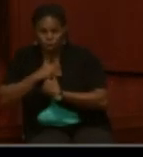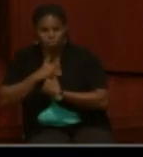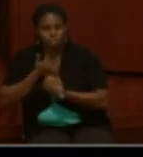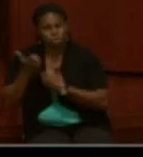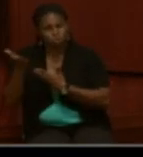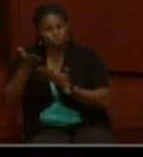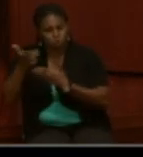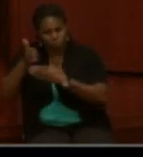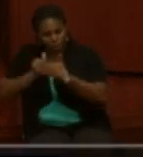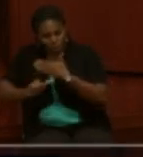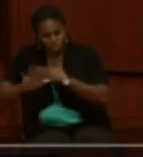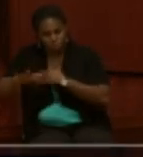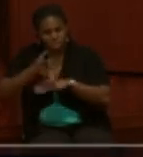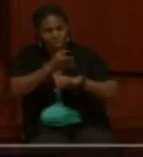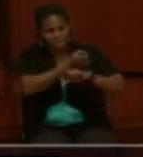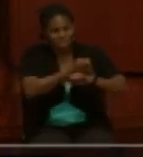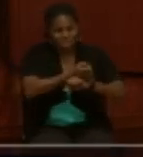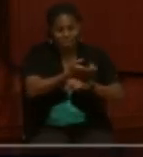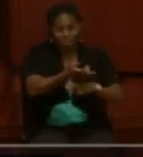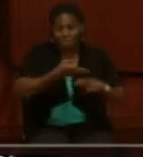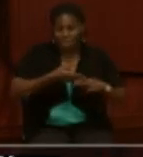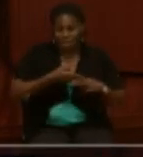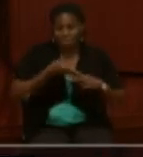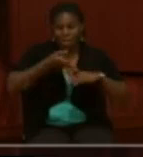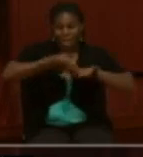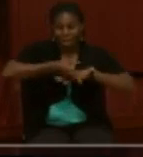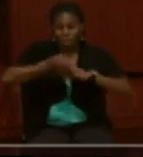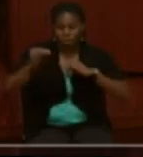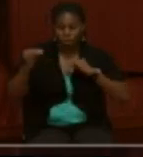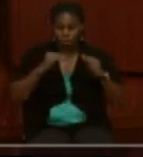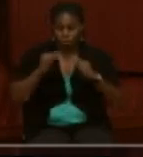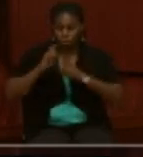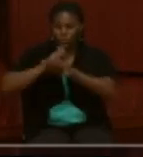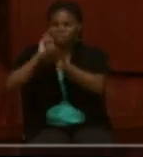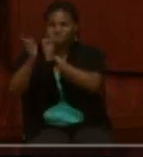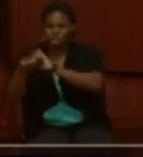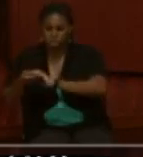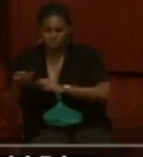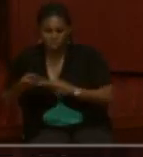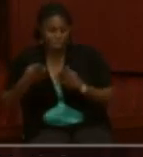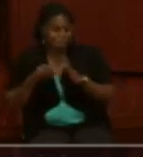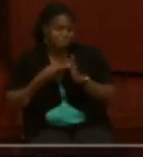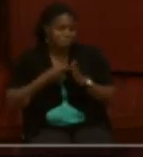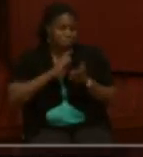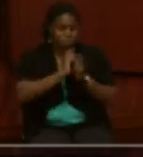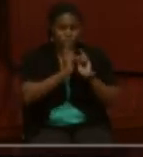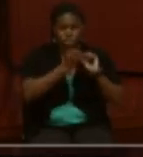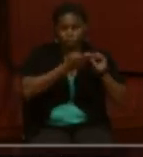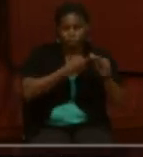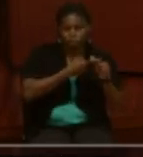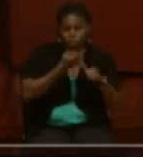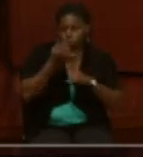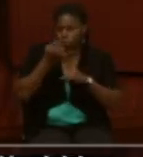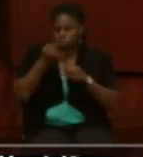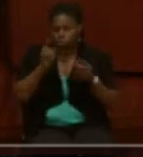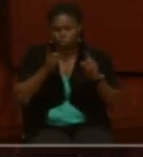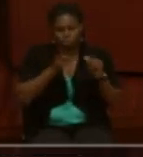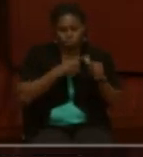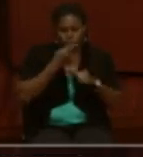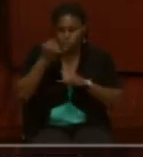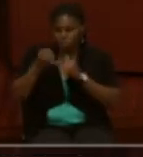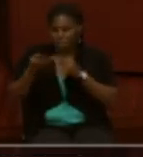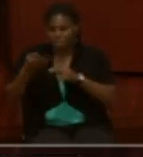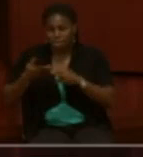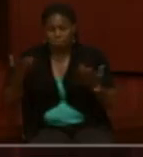slave name. Then after the war, change their name. Sometimes they change their first name. Sometimes they change their last name. Sometimes they